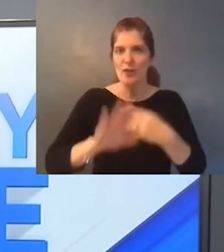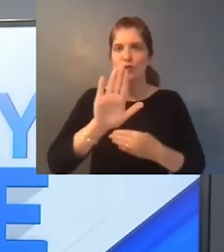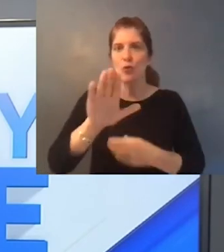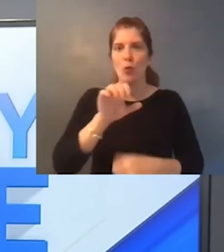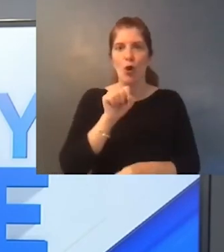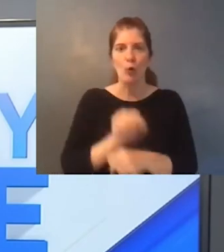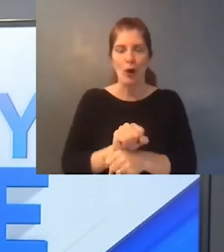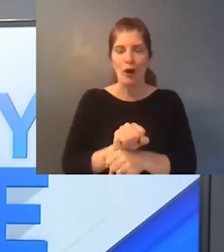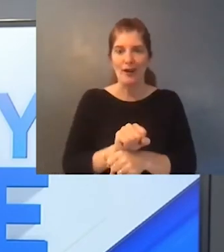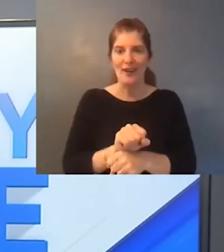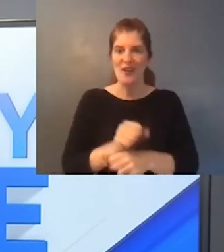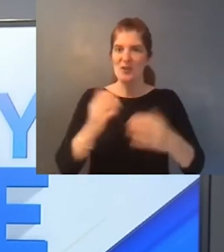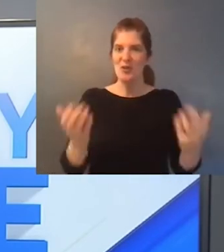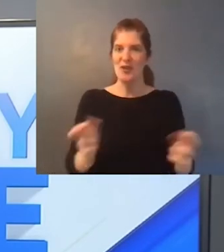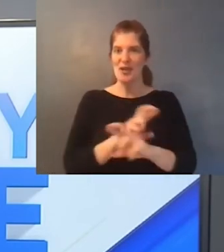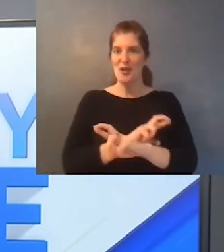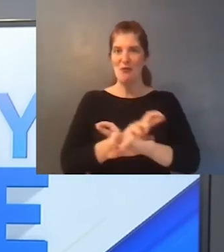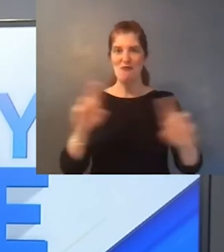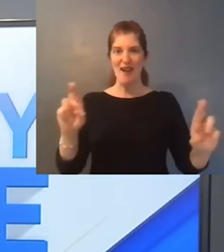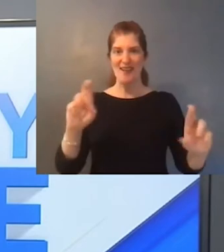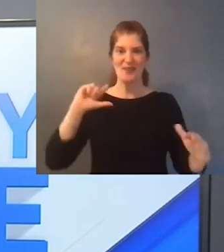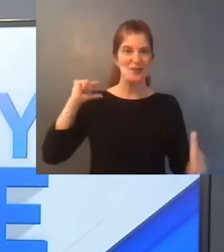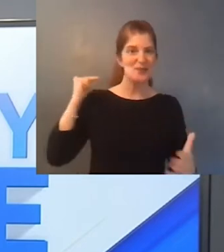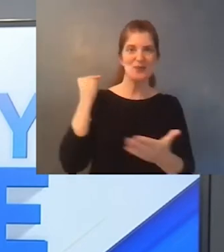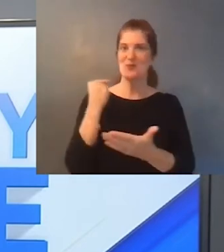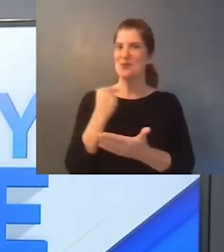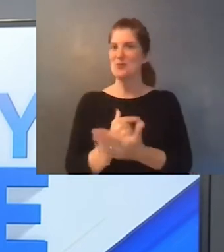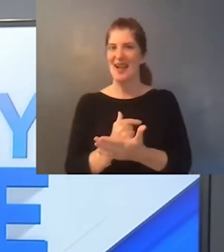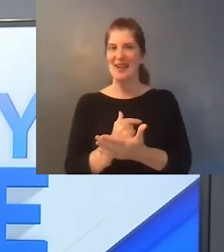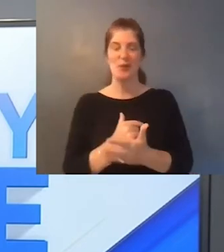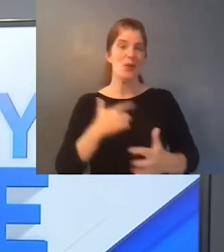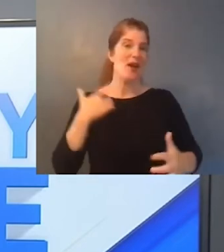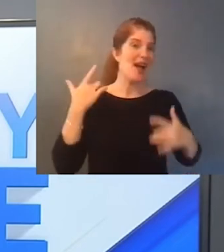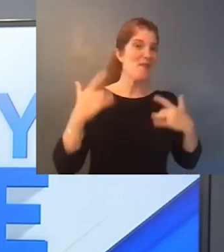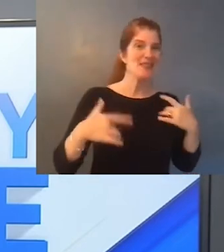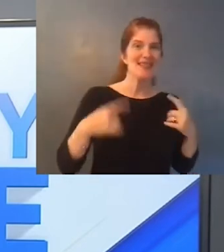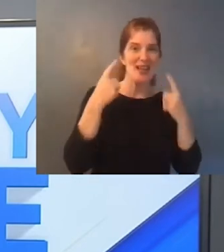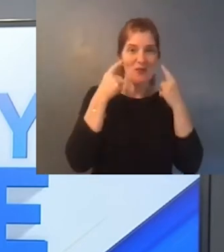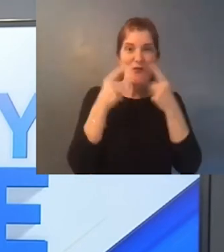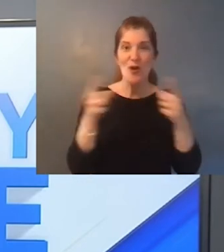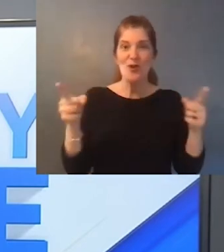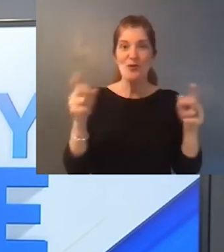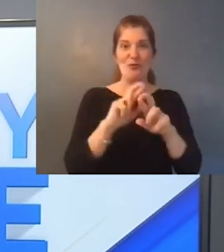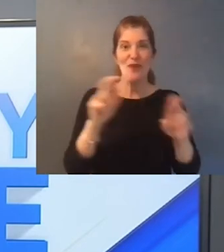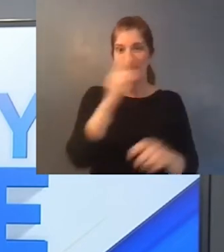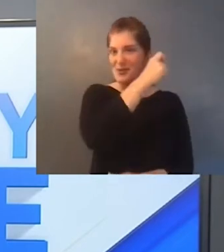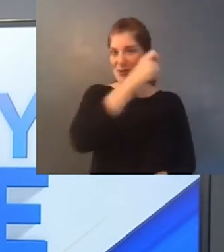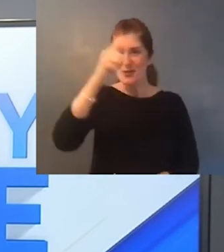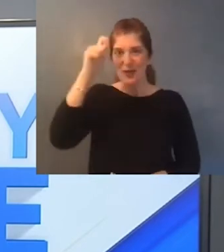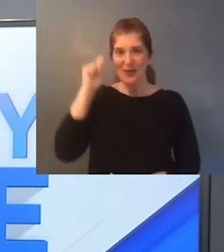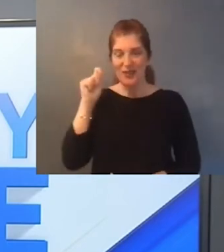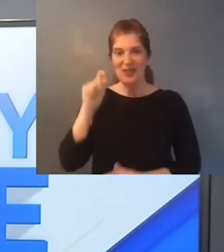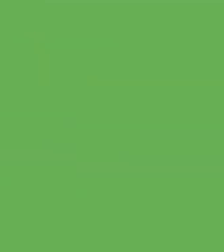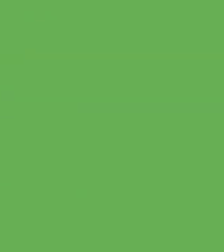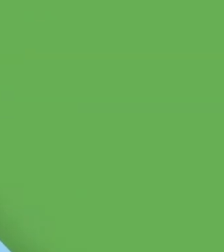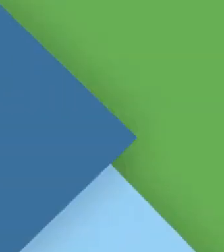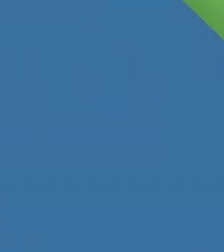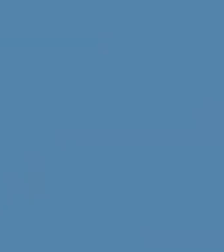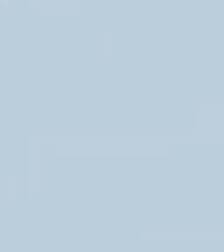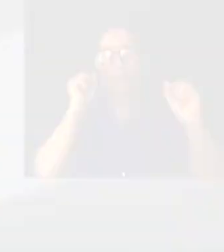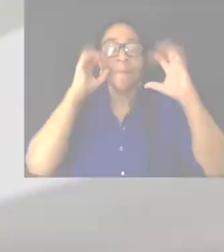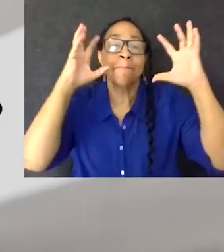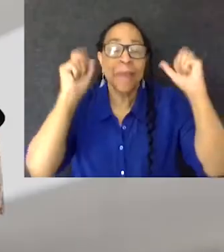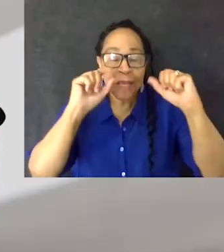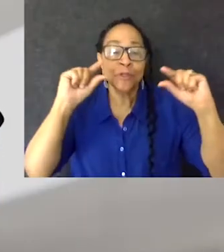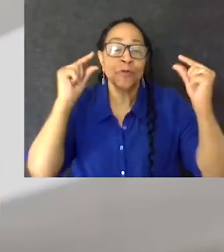requirements for graduation and are here today with smiles on your faces. Oh, so excited to turn that tassel and begin the next phase of your lives.